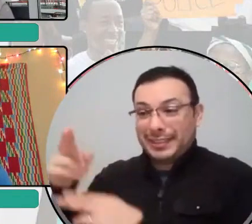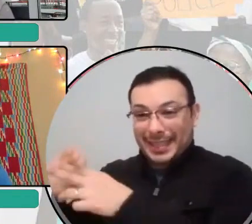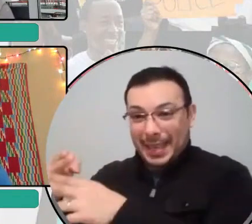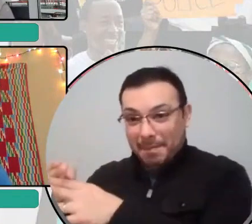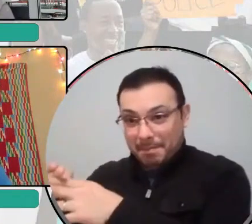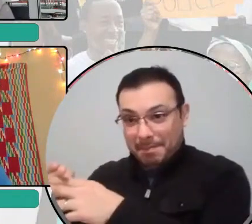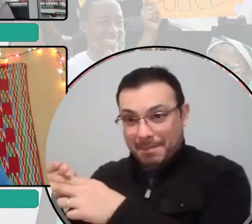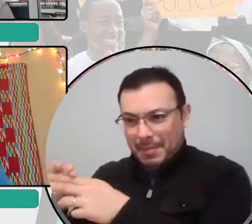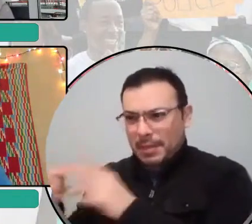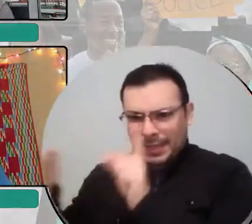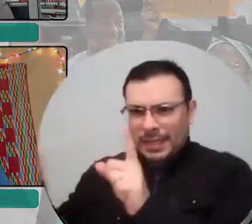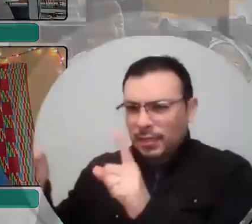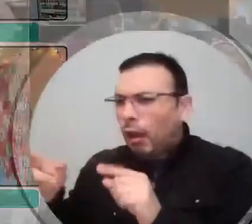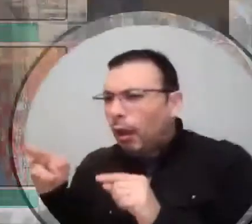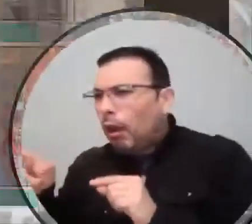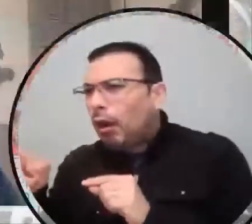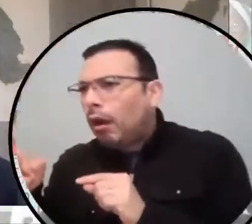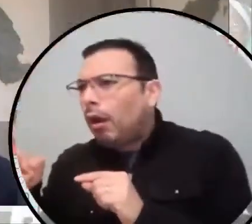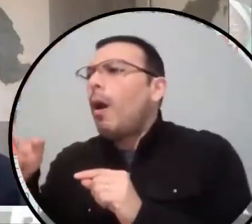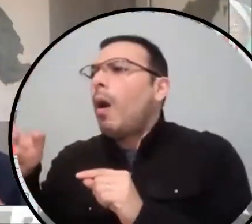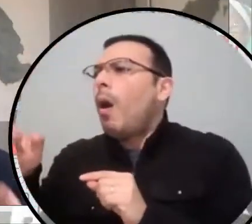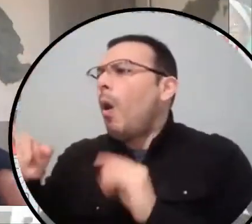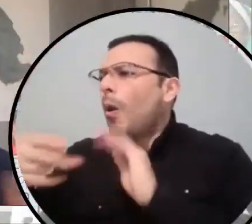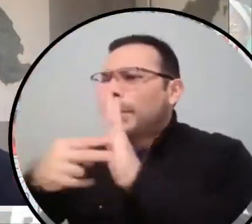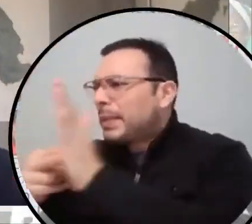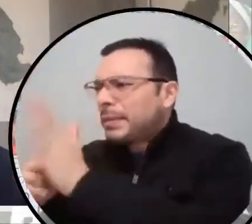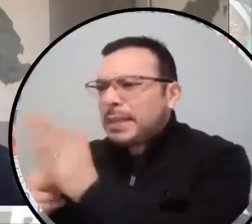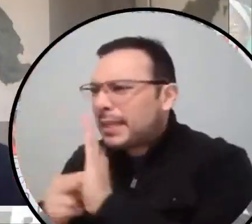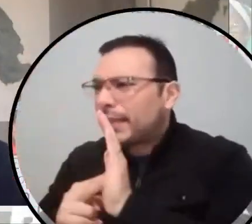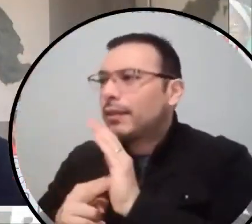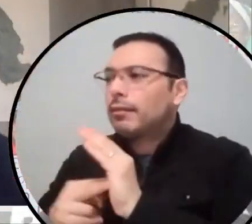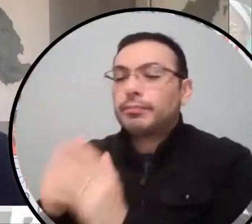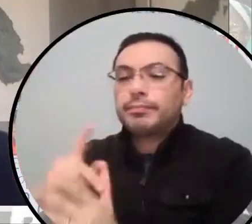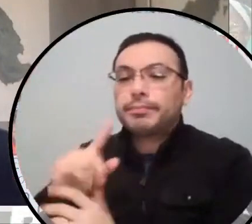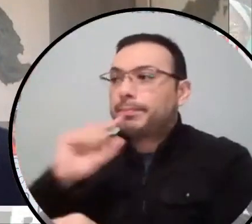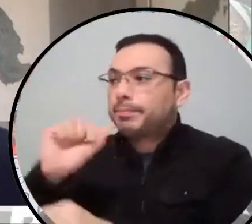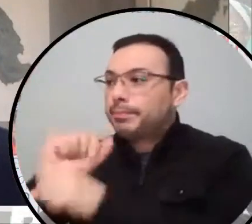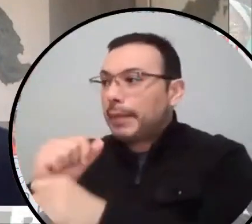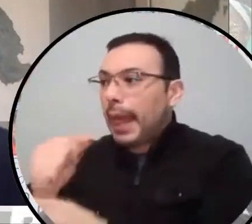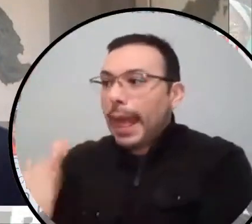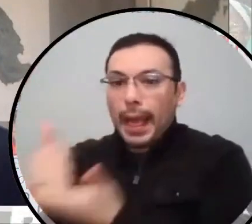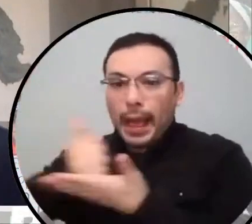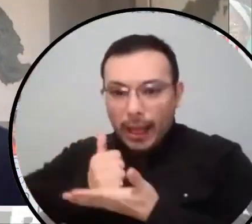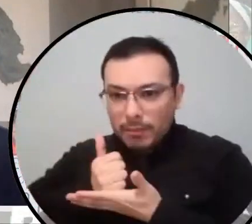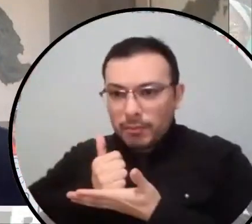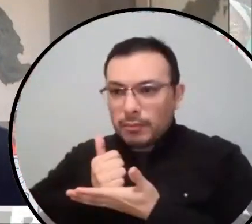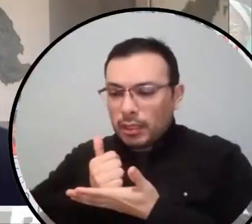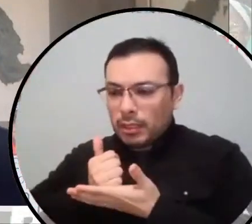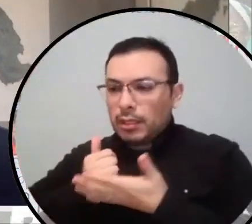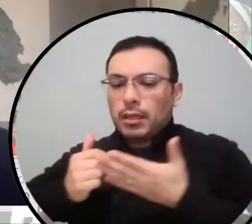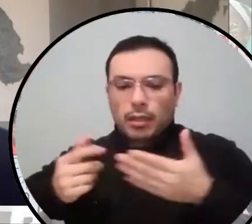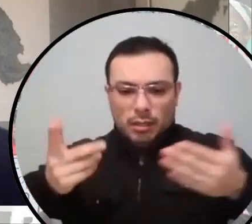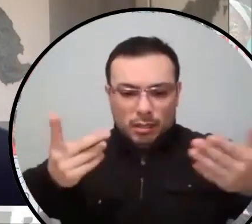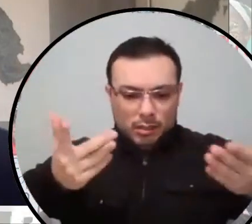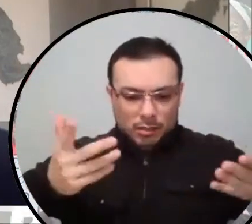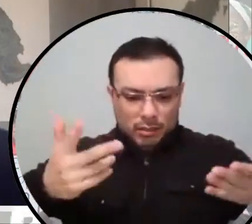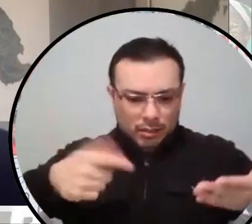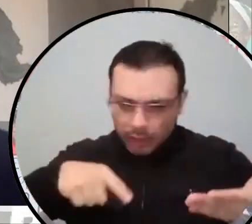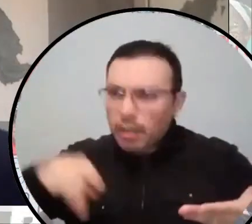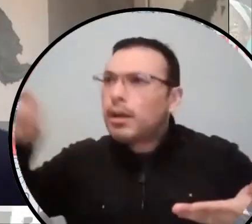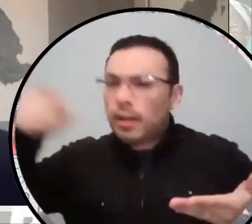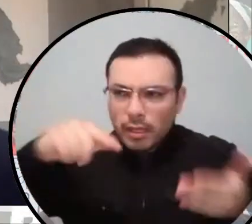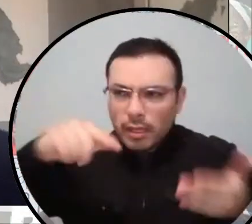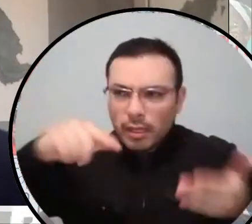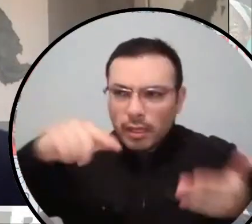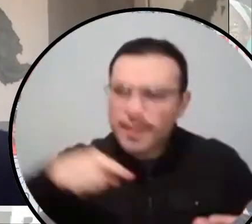just having us all really take apart, like what is going to get us closer to the well-being that we're seeking